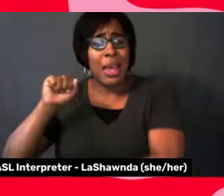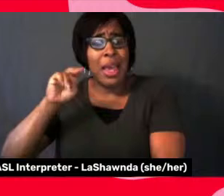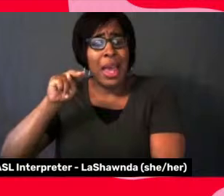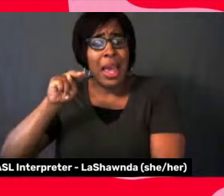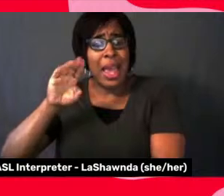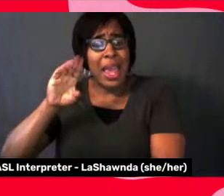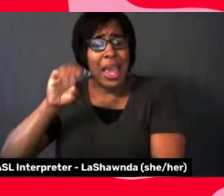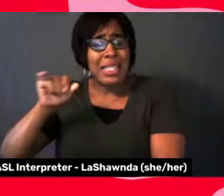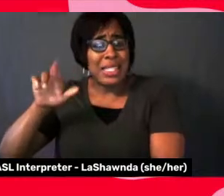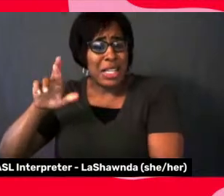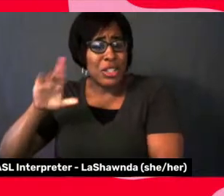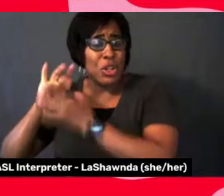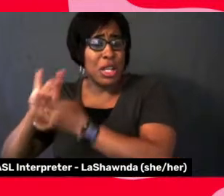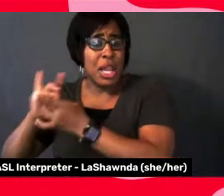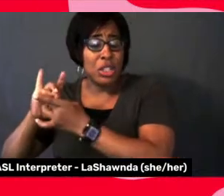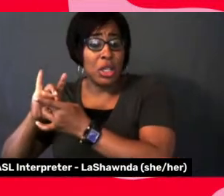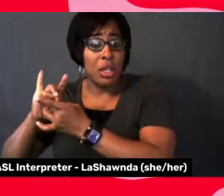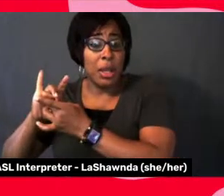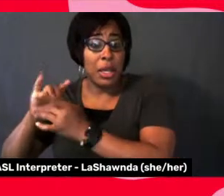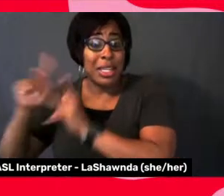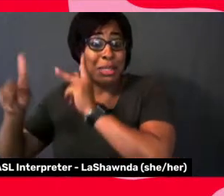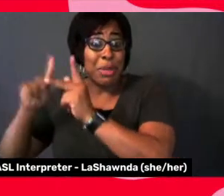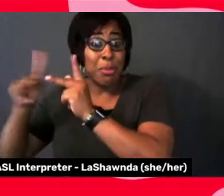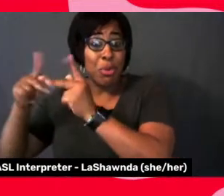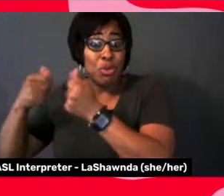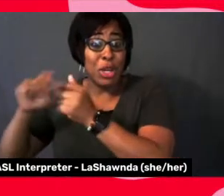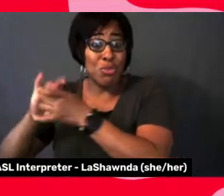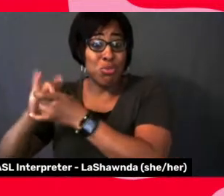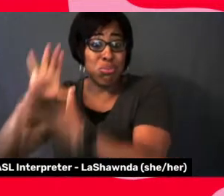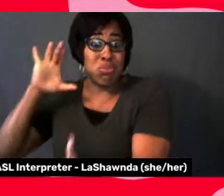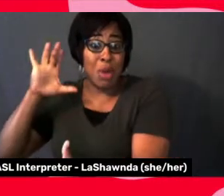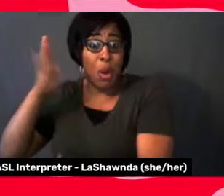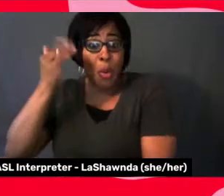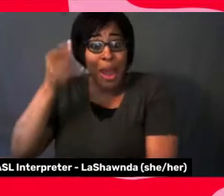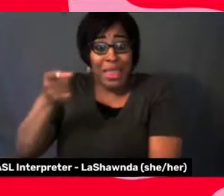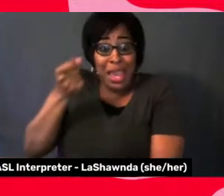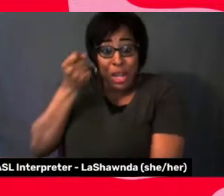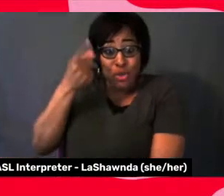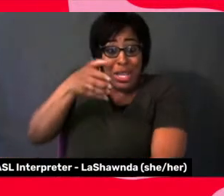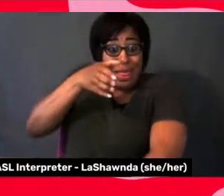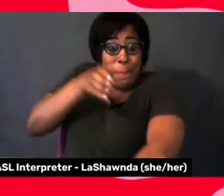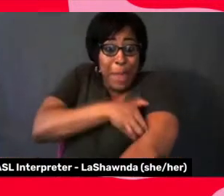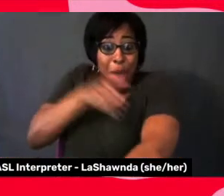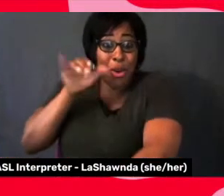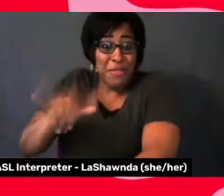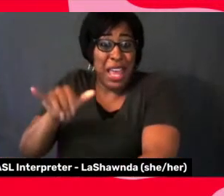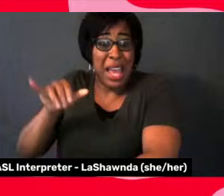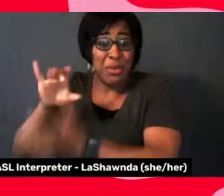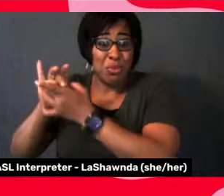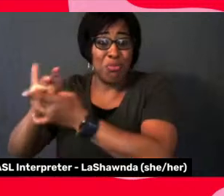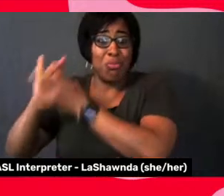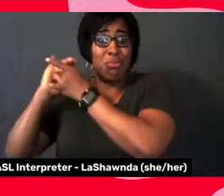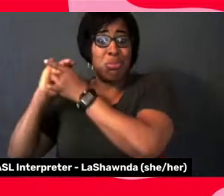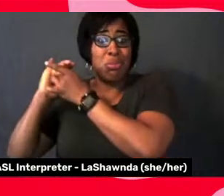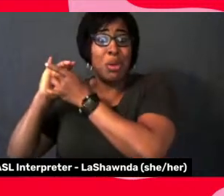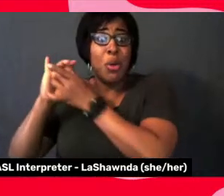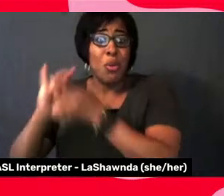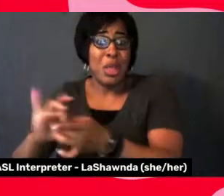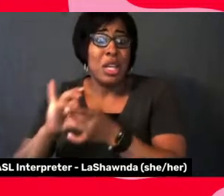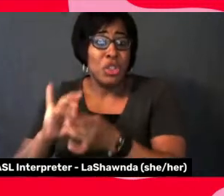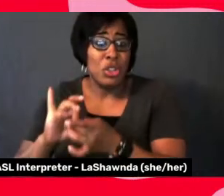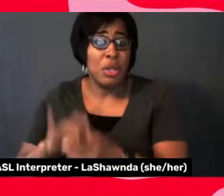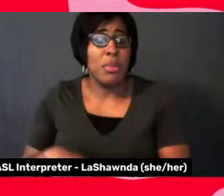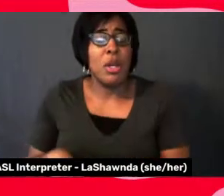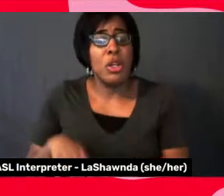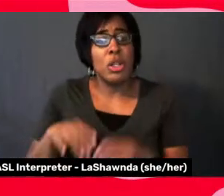because everybody else in the world understood how powerful it was is. first, I mean, you know, meditate baby and